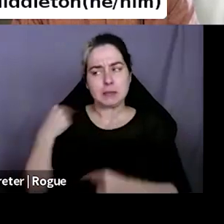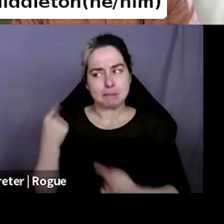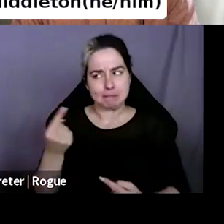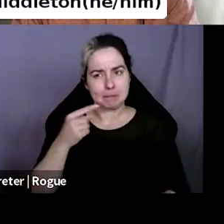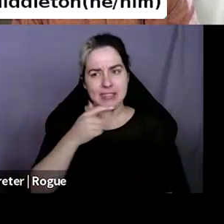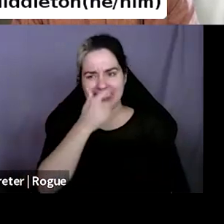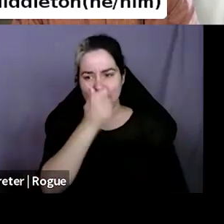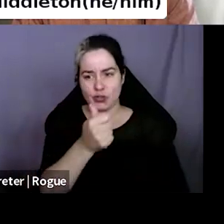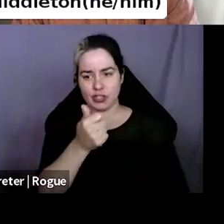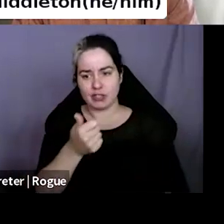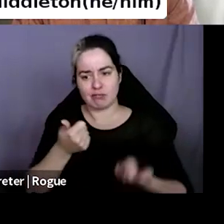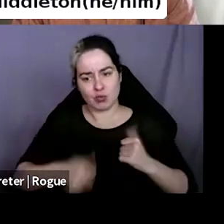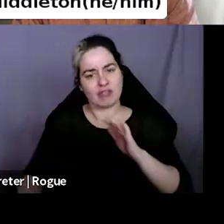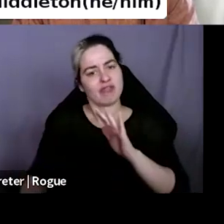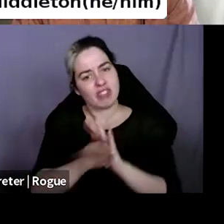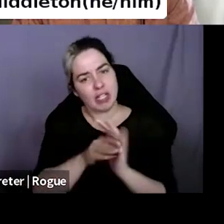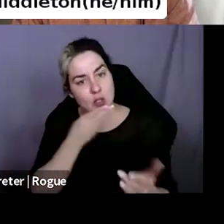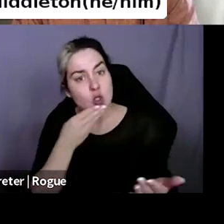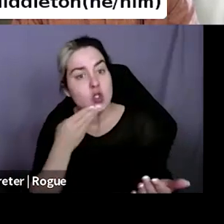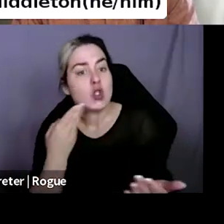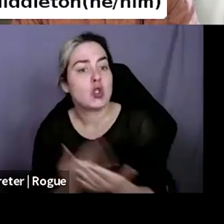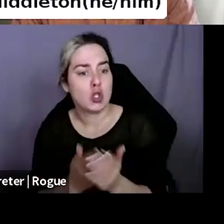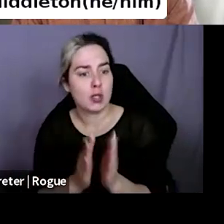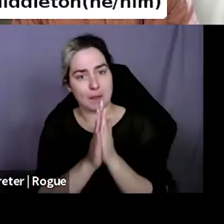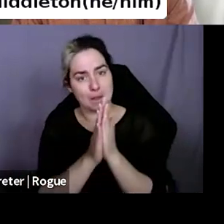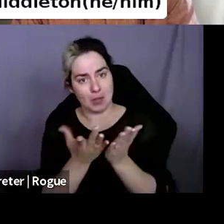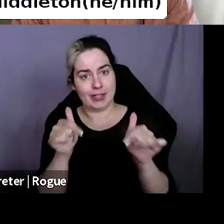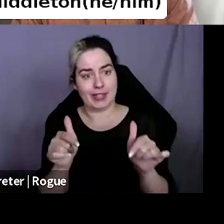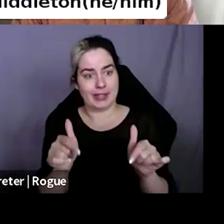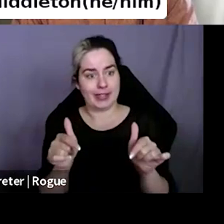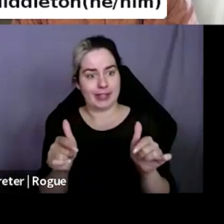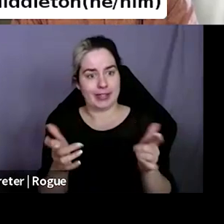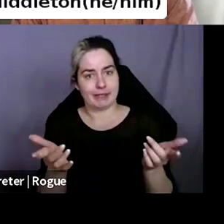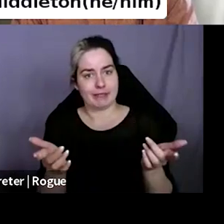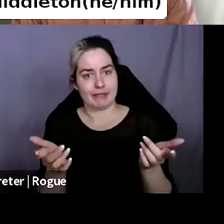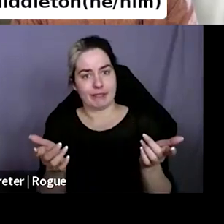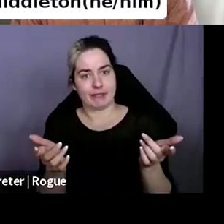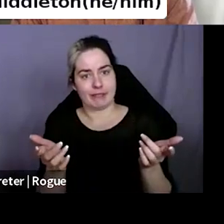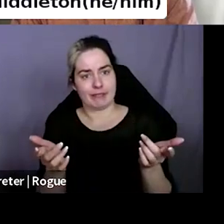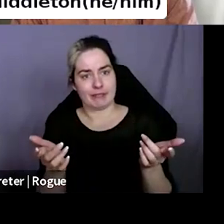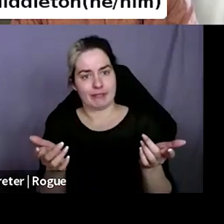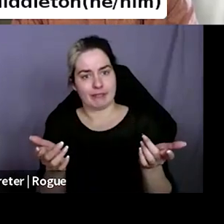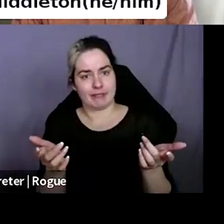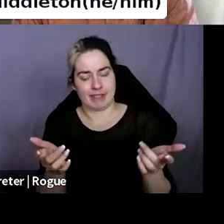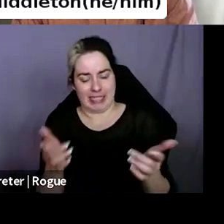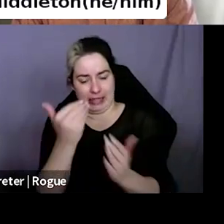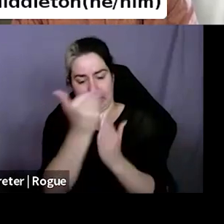the good books in, in this massive, really, really homogenous ones.